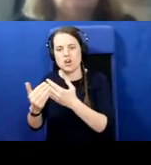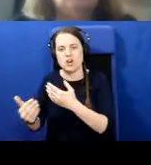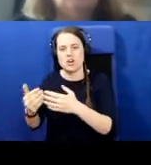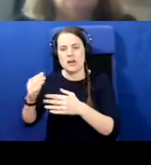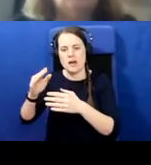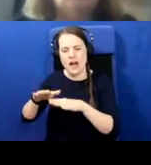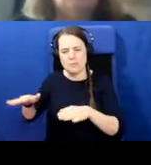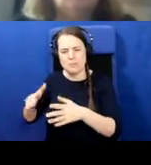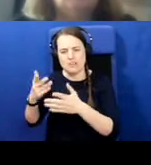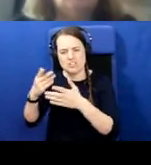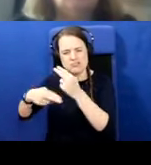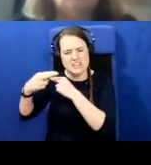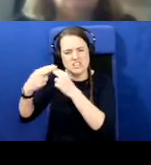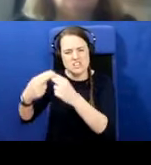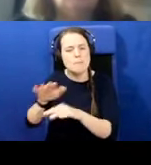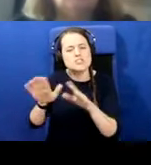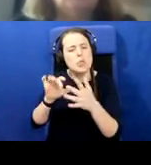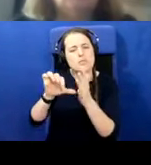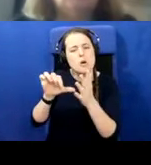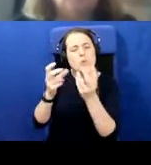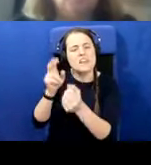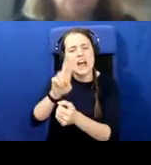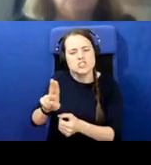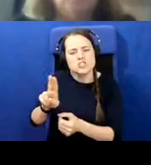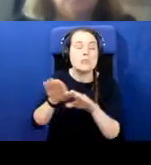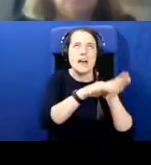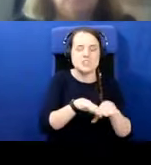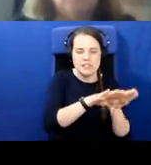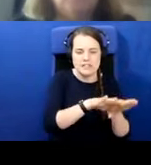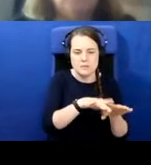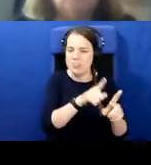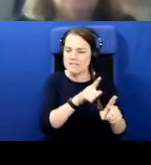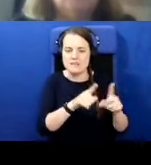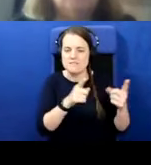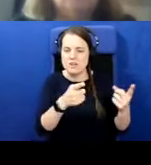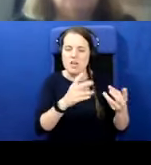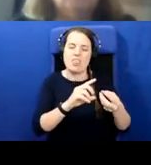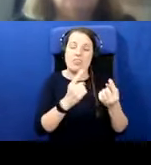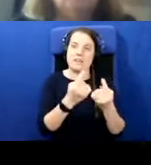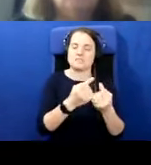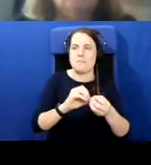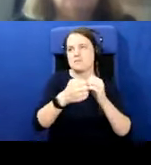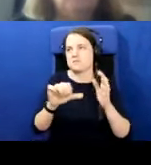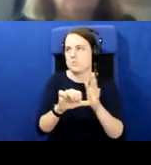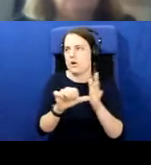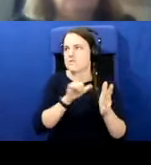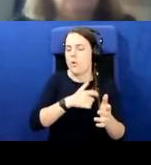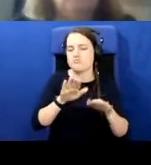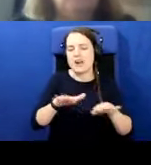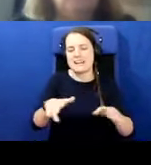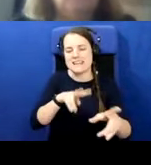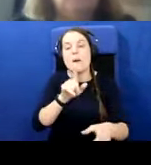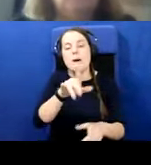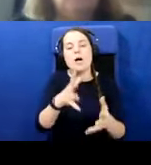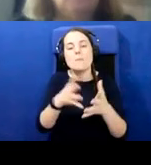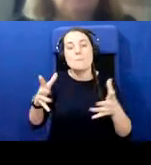problems with nationalism, which are there, but not much different. Uh, and things are made hard about Brexit, but one of its great problems now at this moment